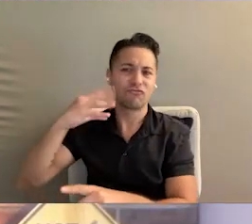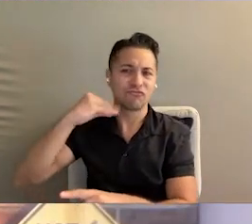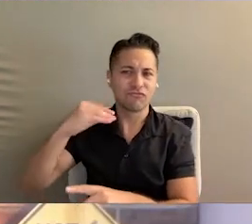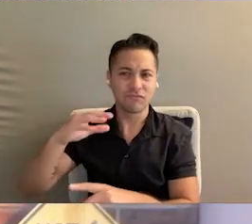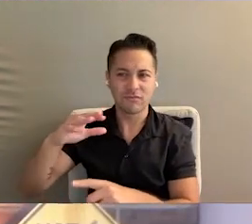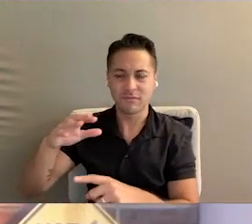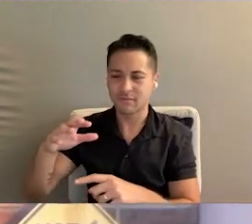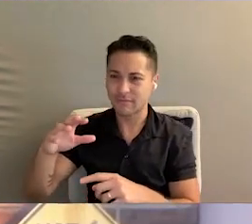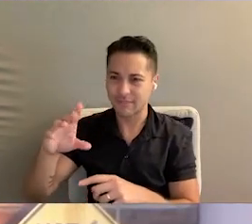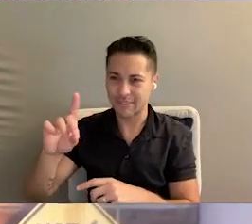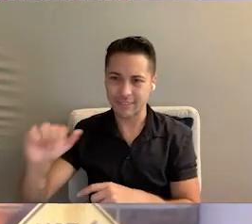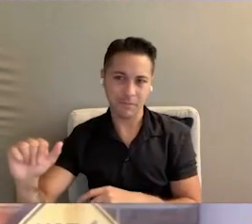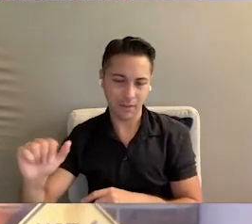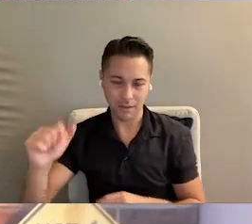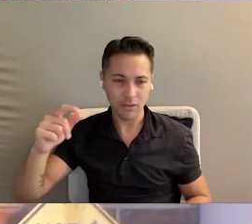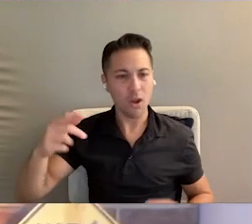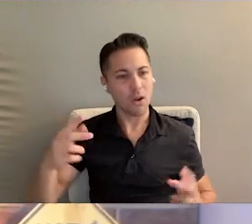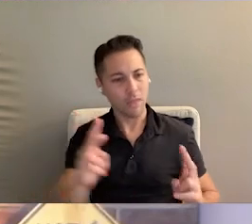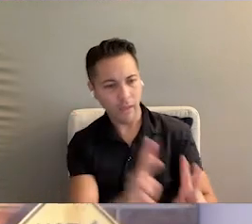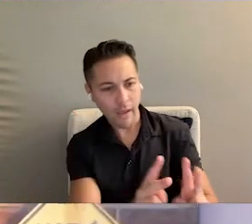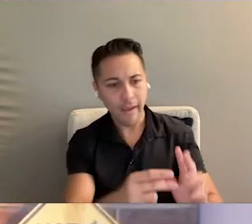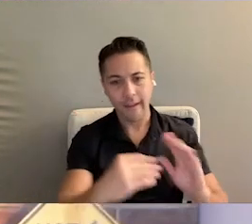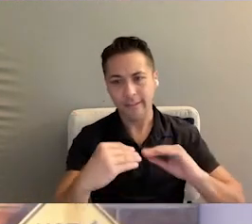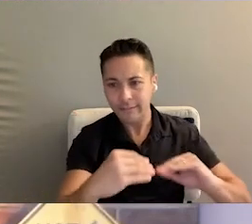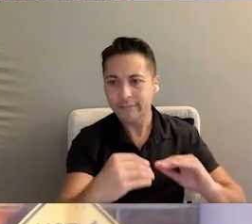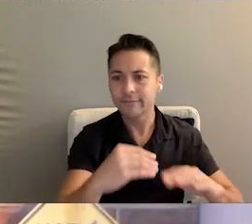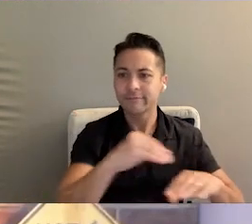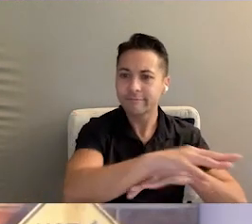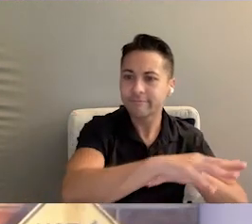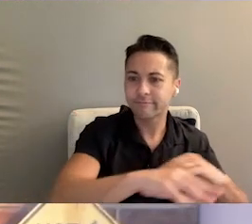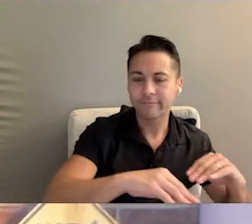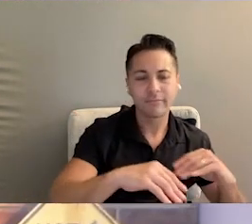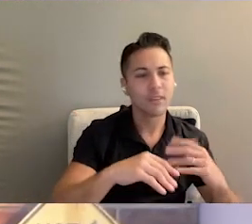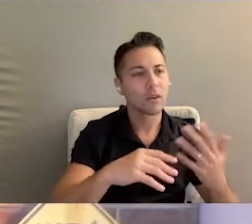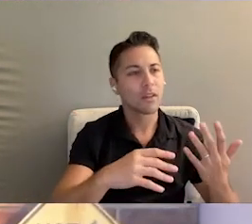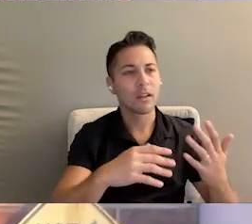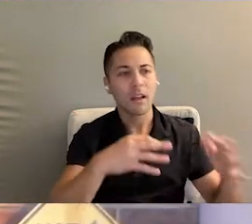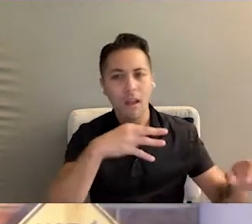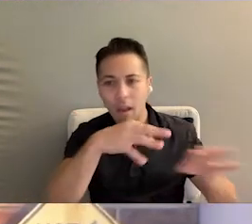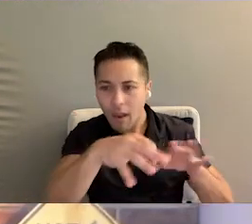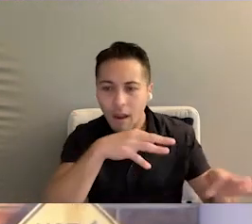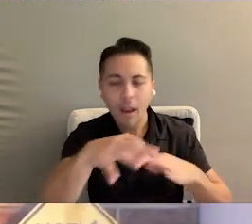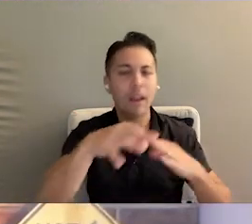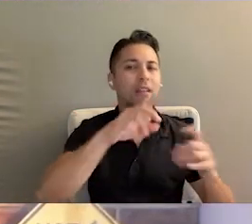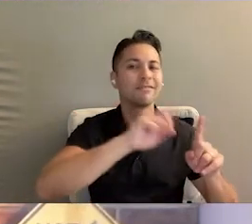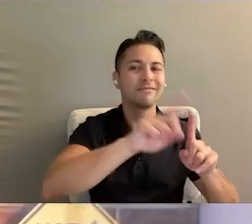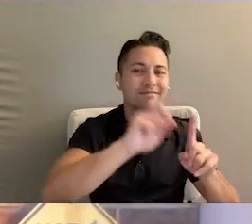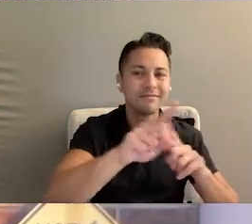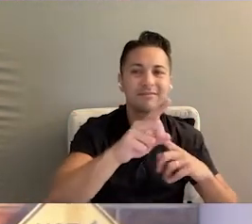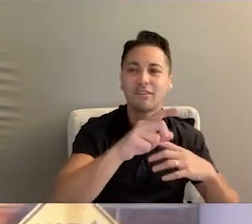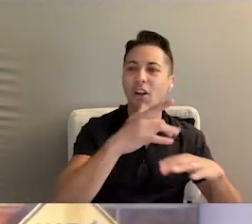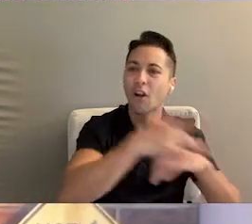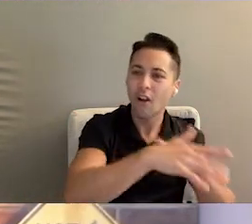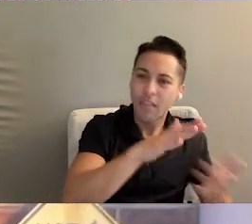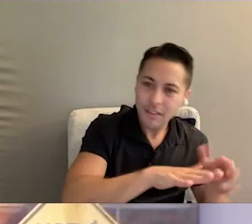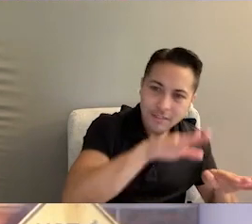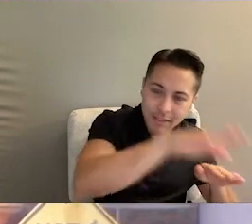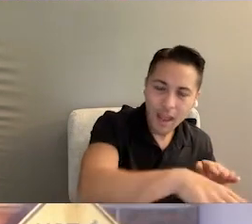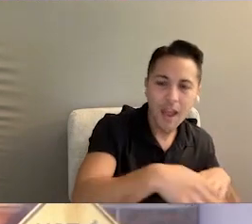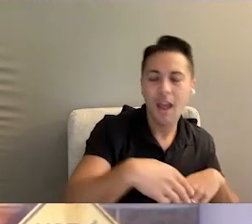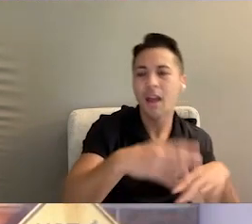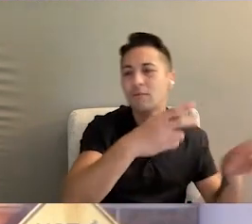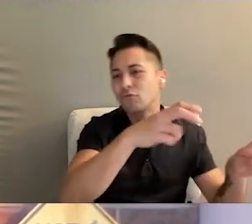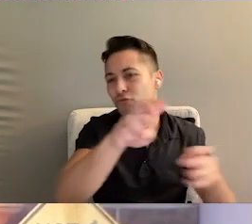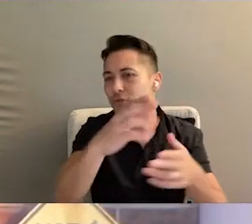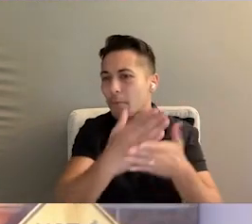walk them through what the experience is going to be like when they're receiving early steps, part C services to transitioning to part B, getting into the